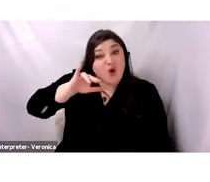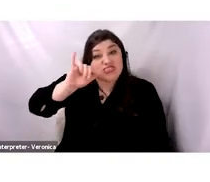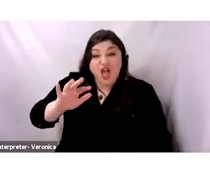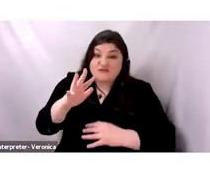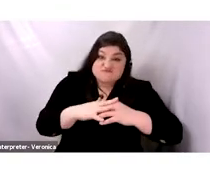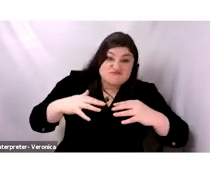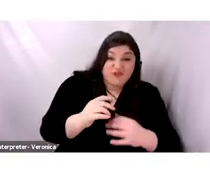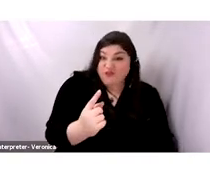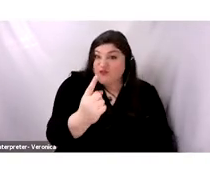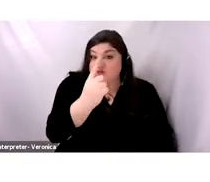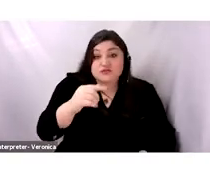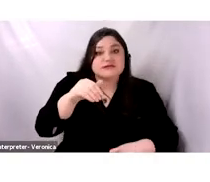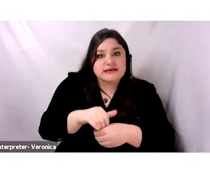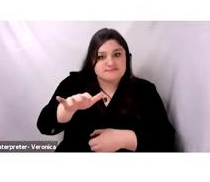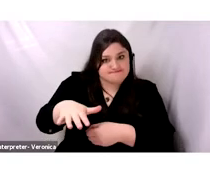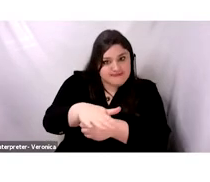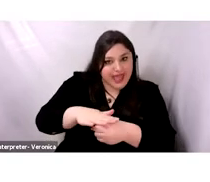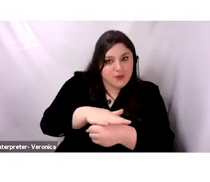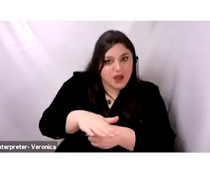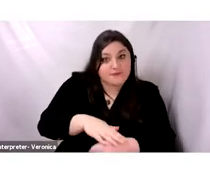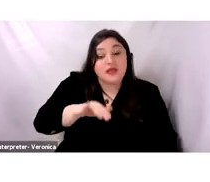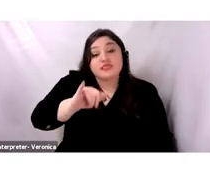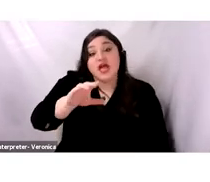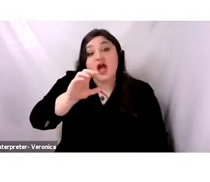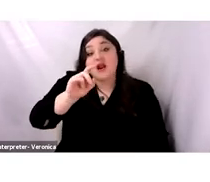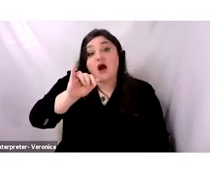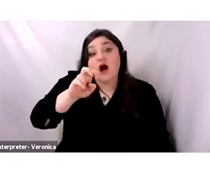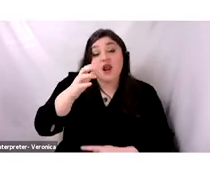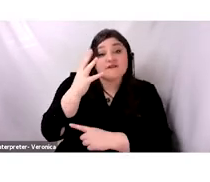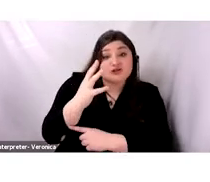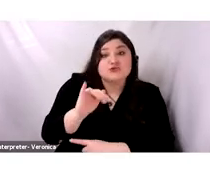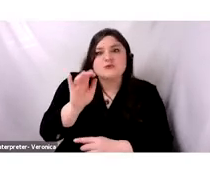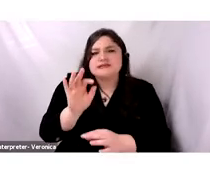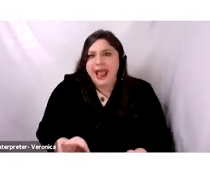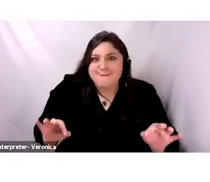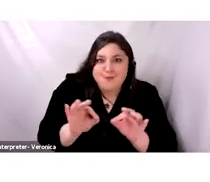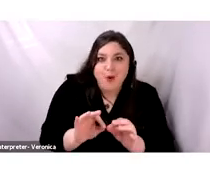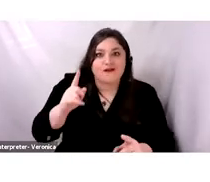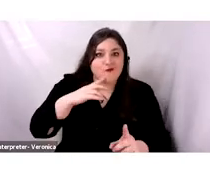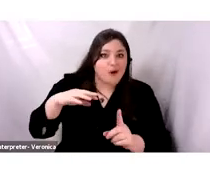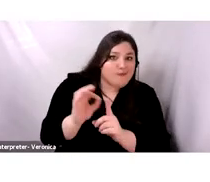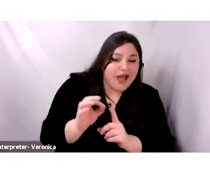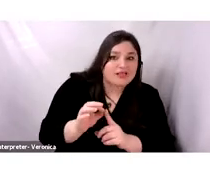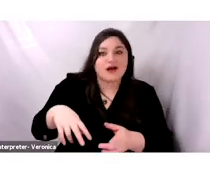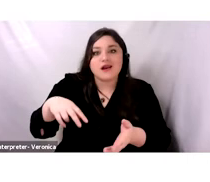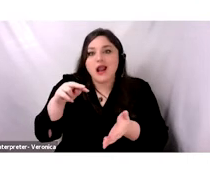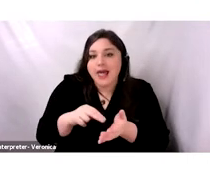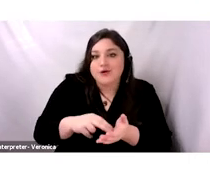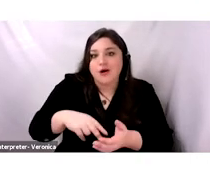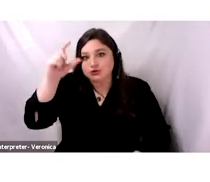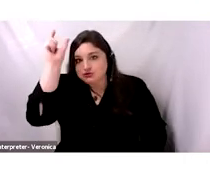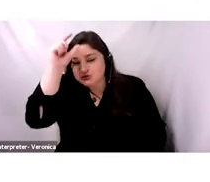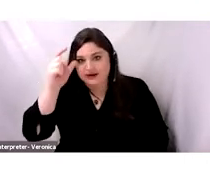is one of the trees that actually was very important in present day, Palestine, Lebanon, Syria, and Turkey. And this is why